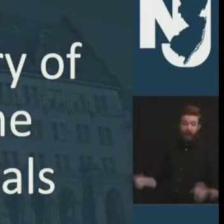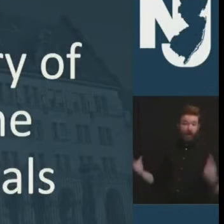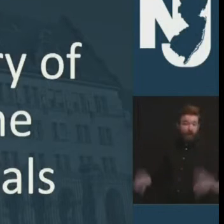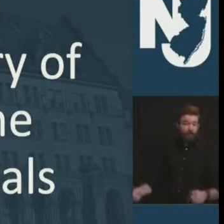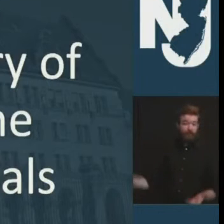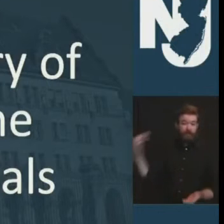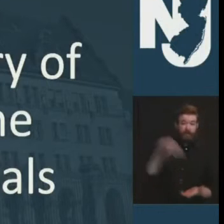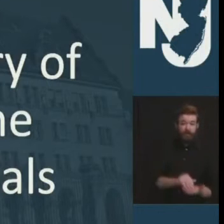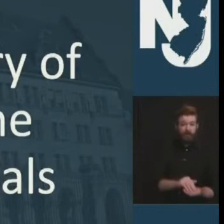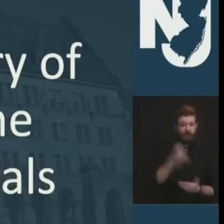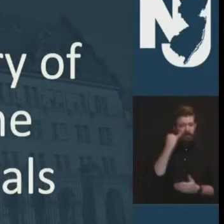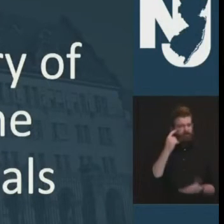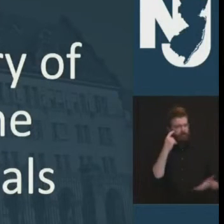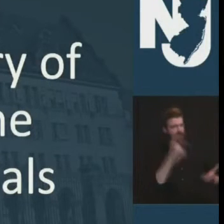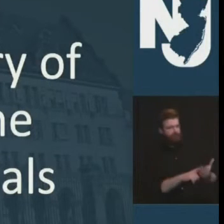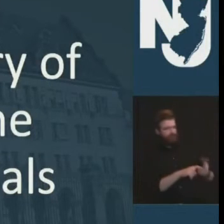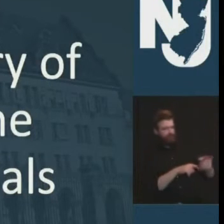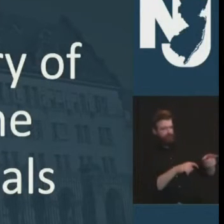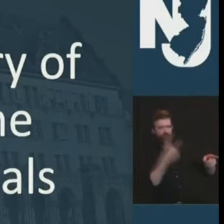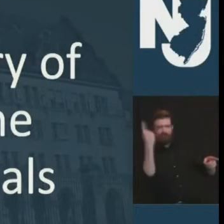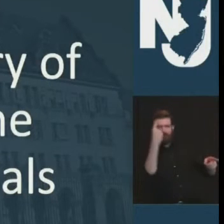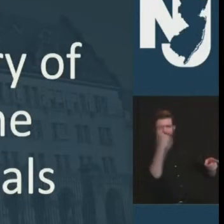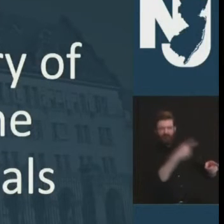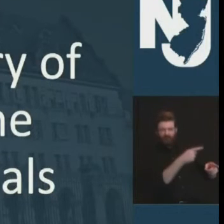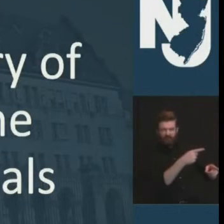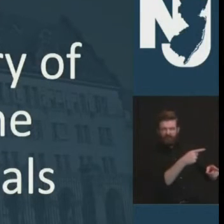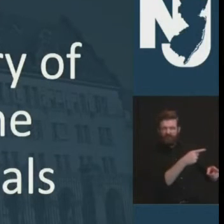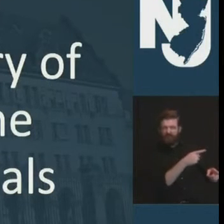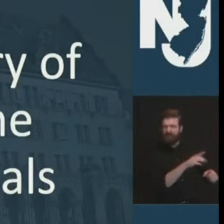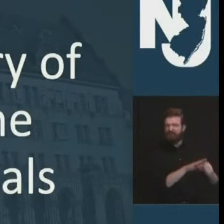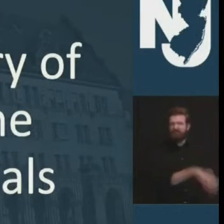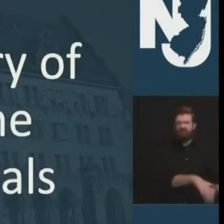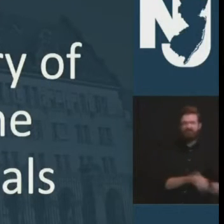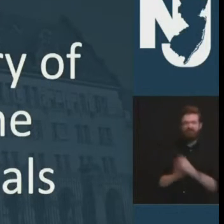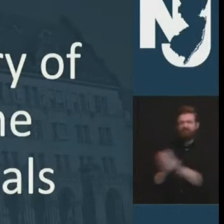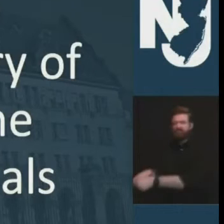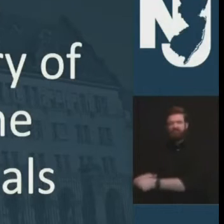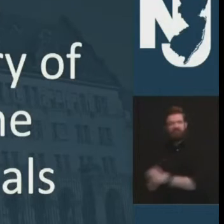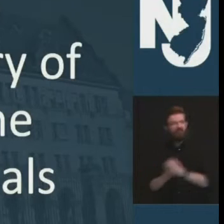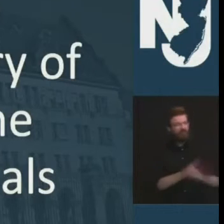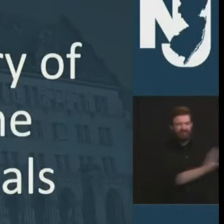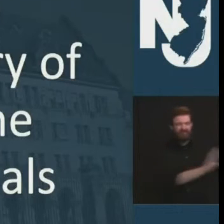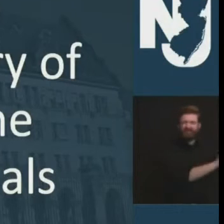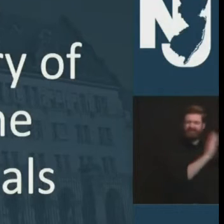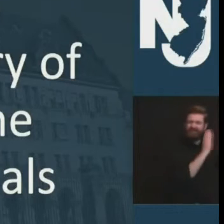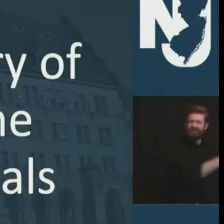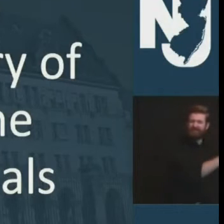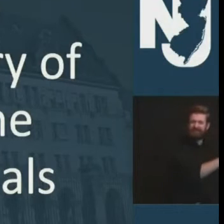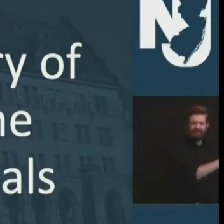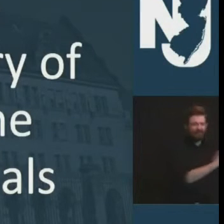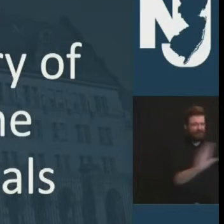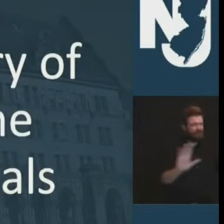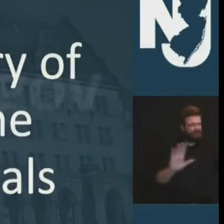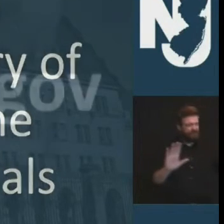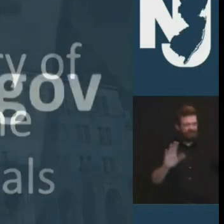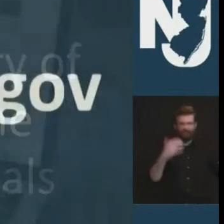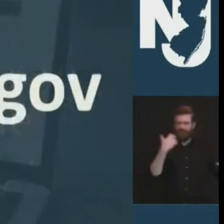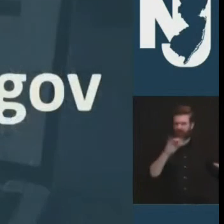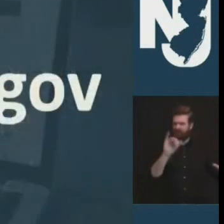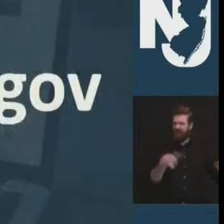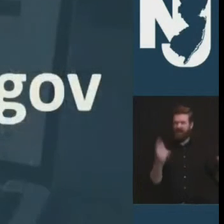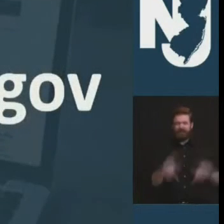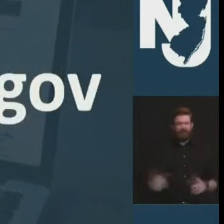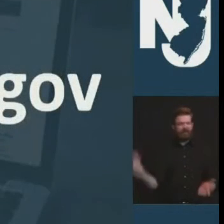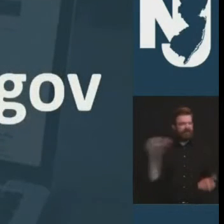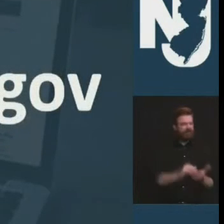to sprout never ever ever forget before i close there have been two